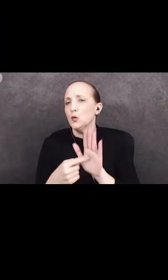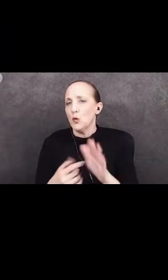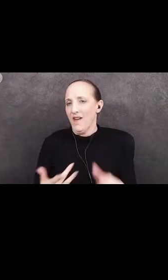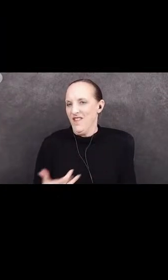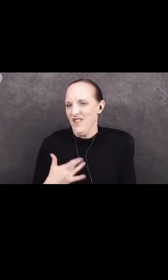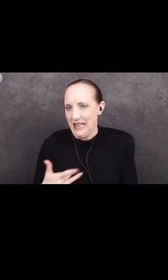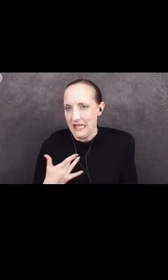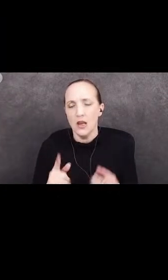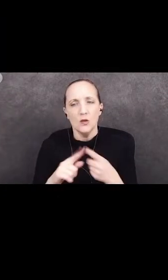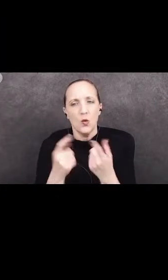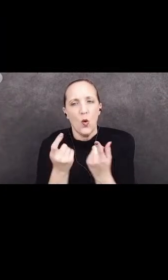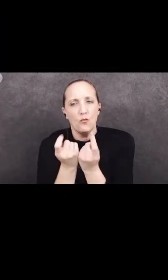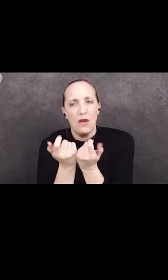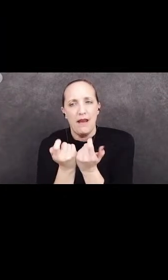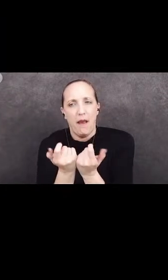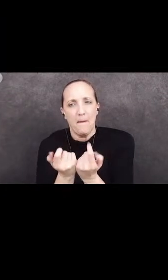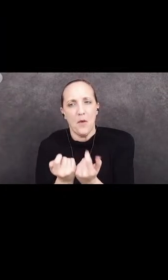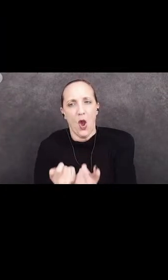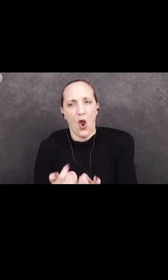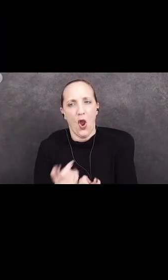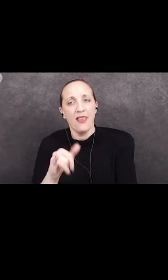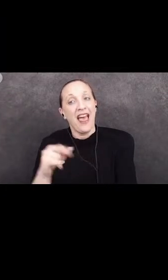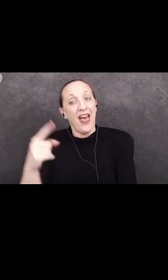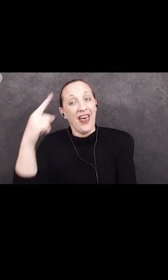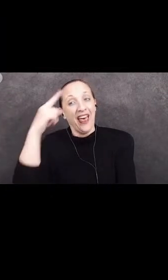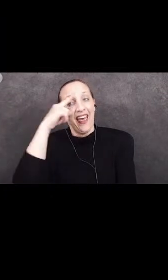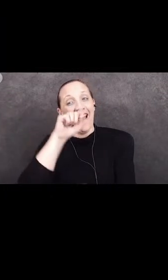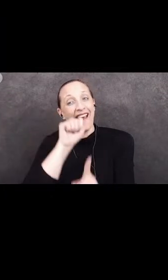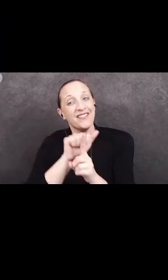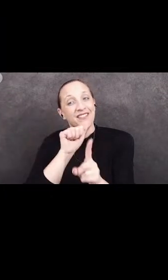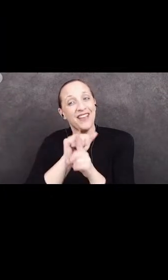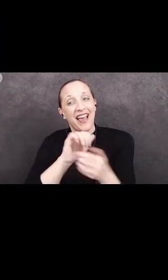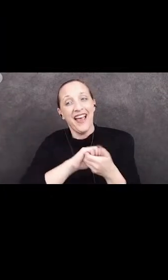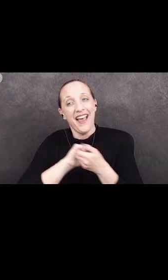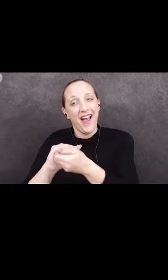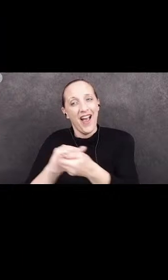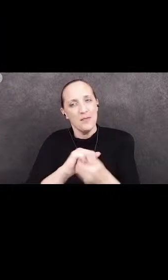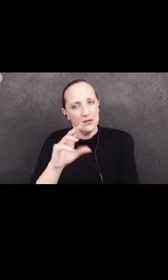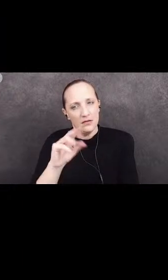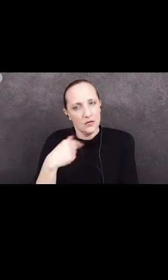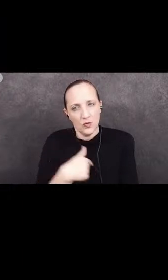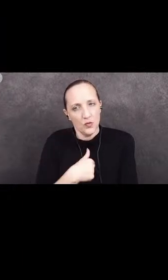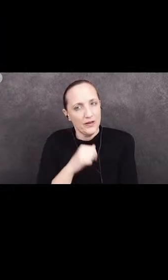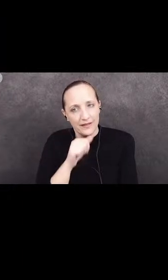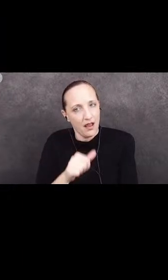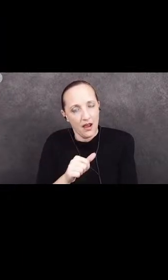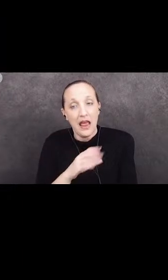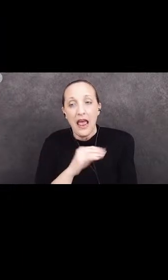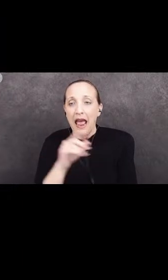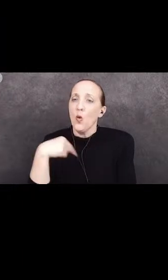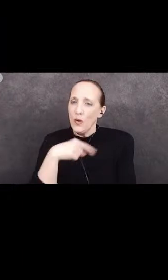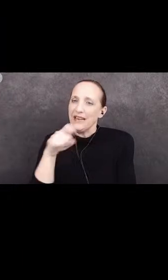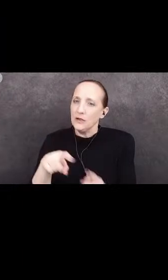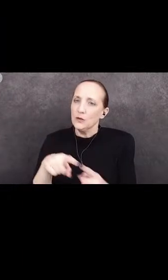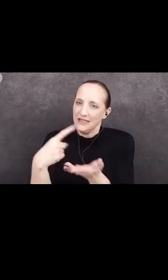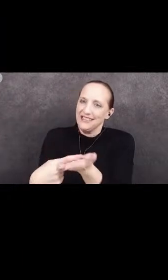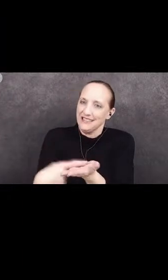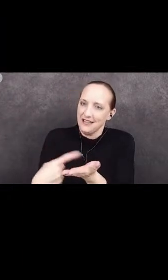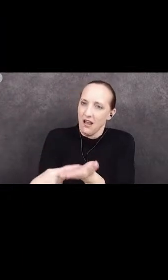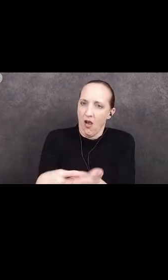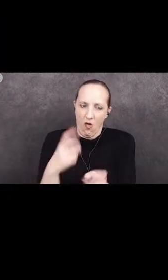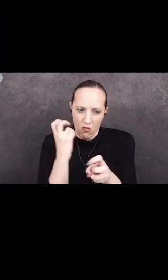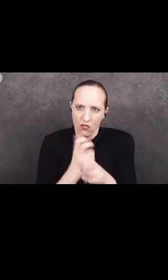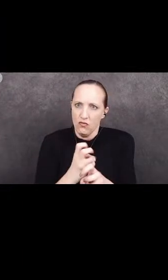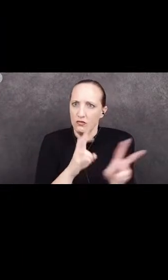apart the false harmony in discussing the undiscussable. If we need, if we are